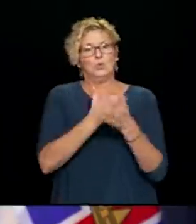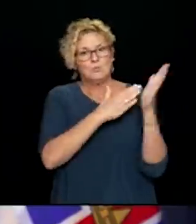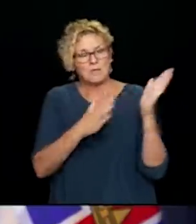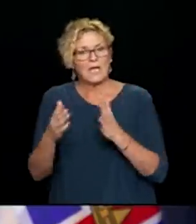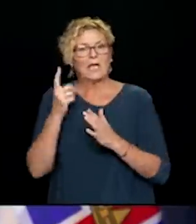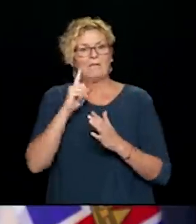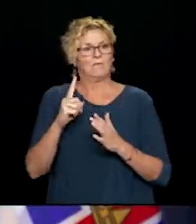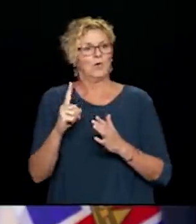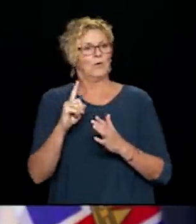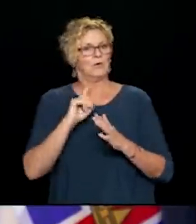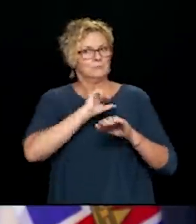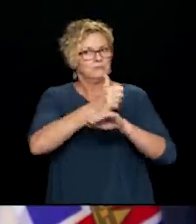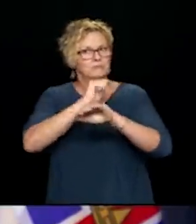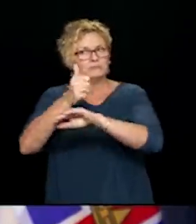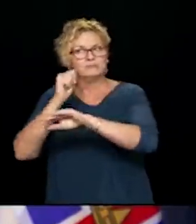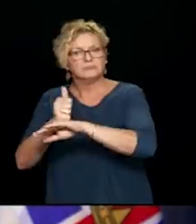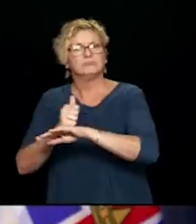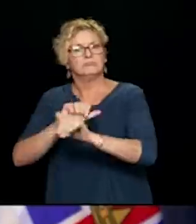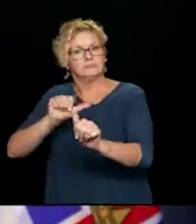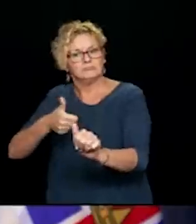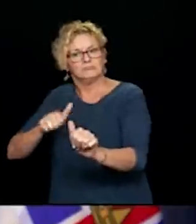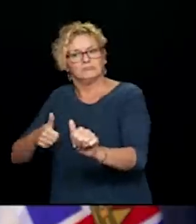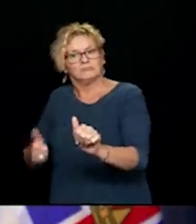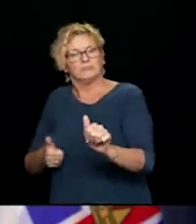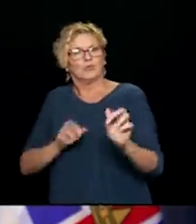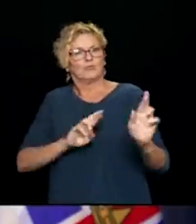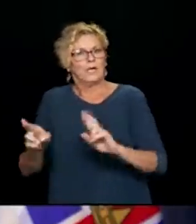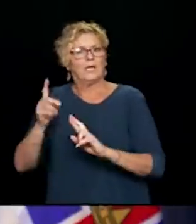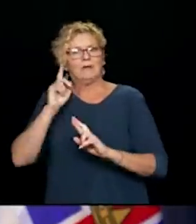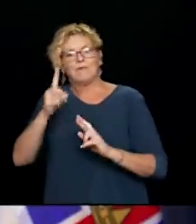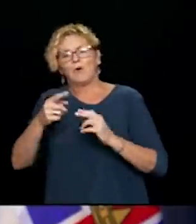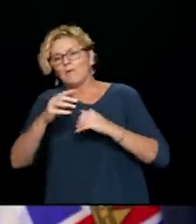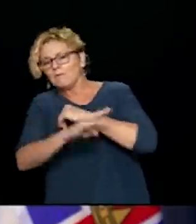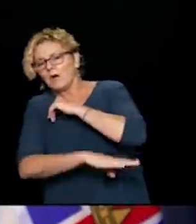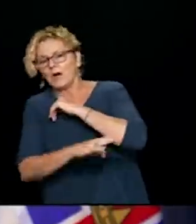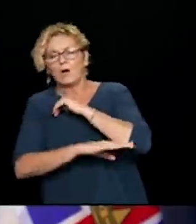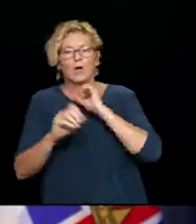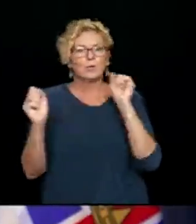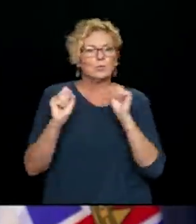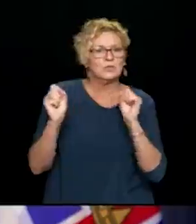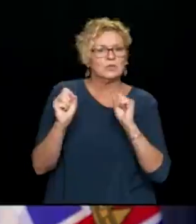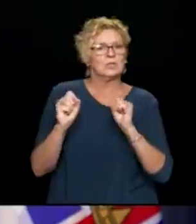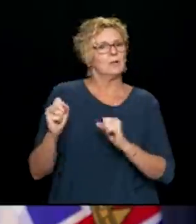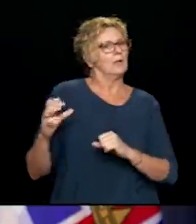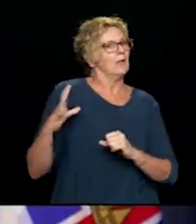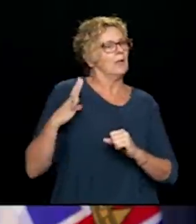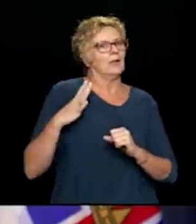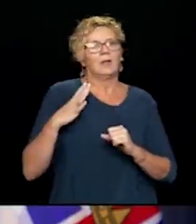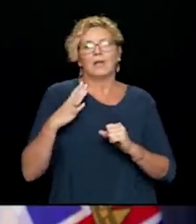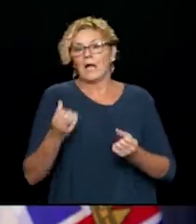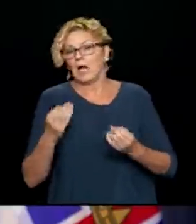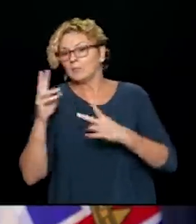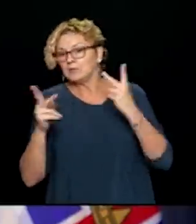winter. We are prepared with more testing and more contact tracing. We are prepared with a flu immunization effort this fall, the size of which